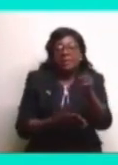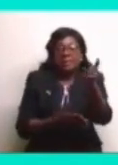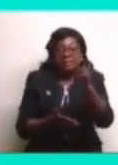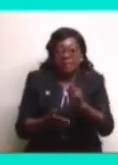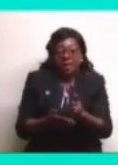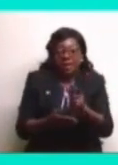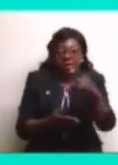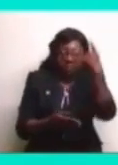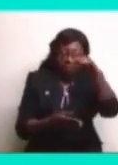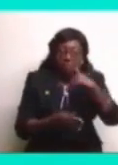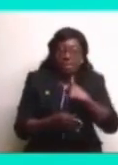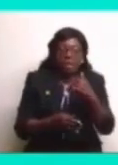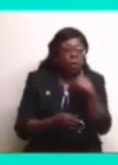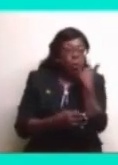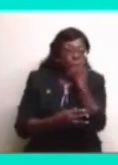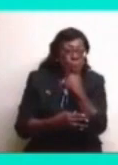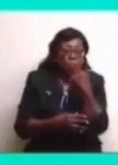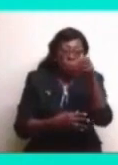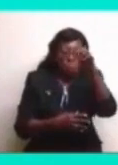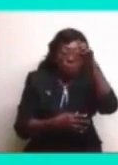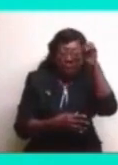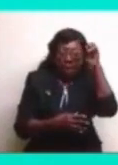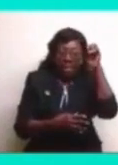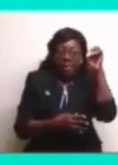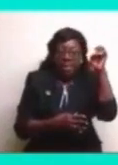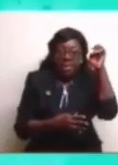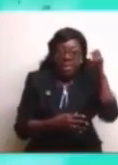for me, who he was.